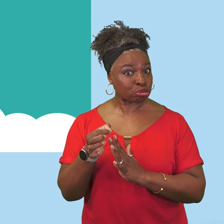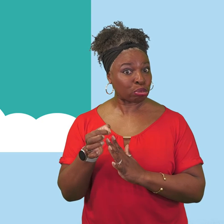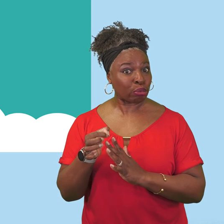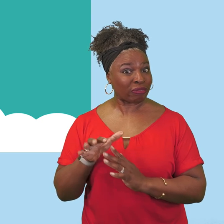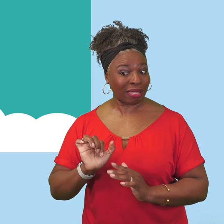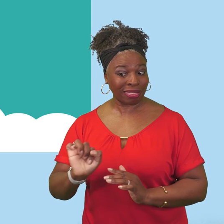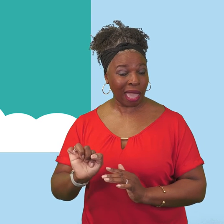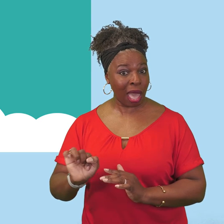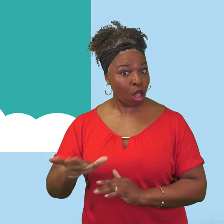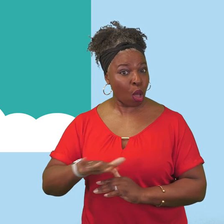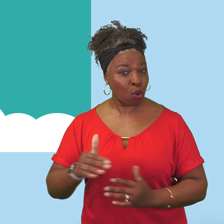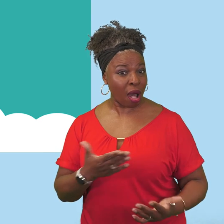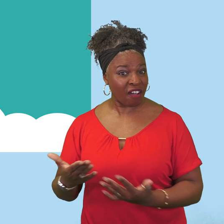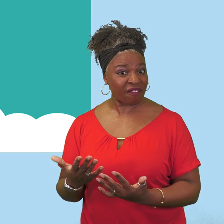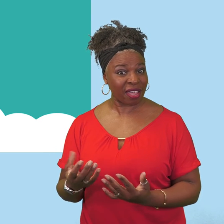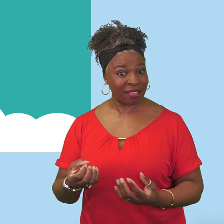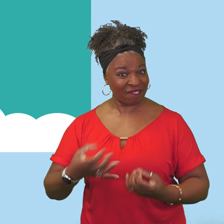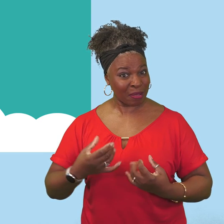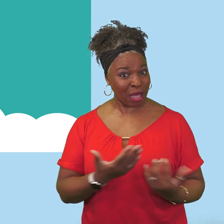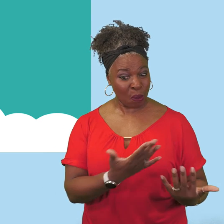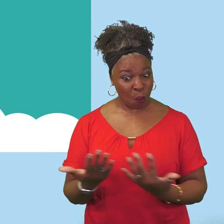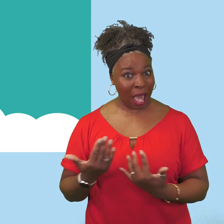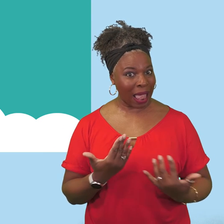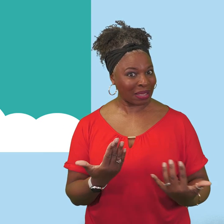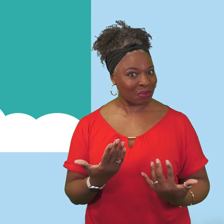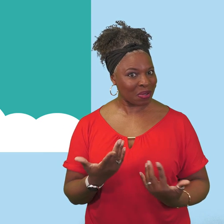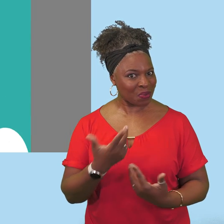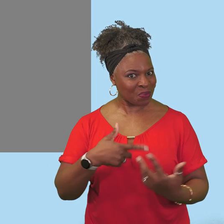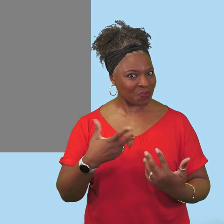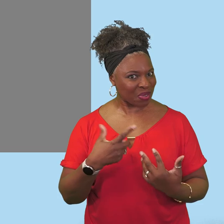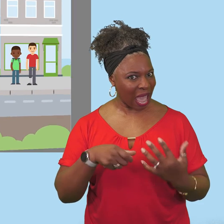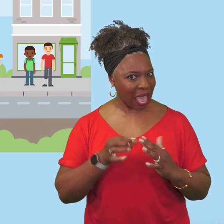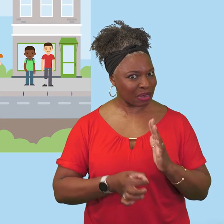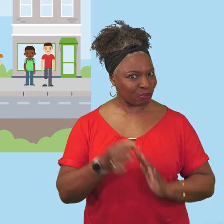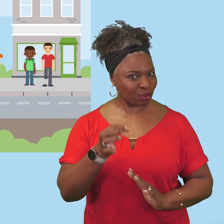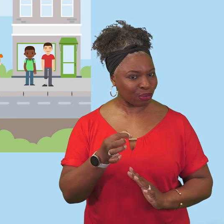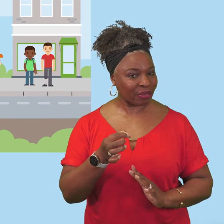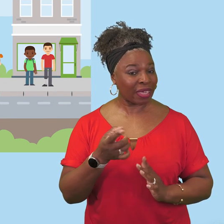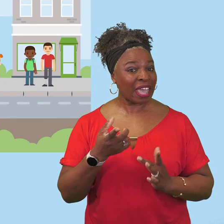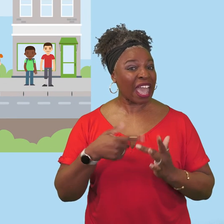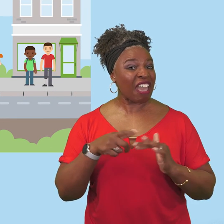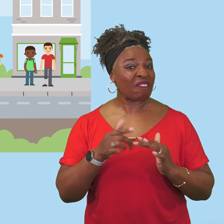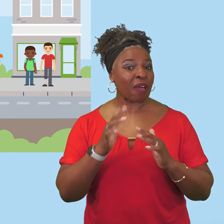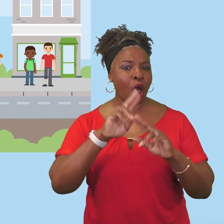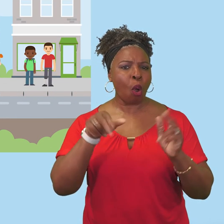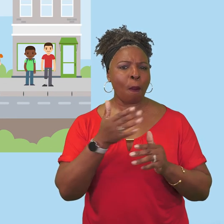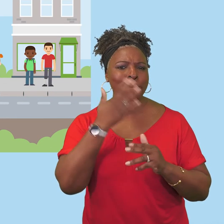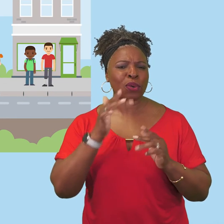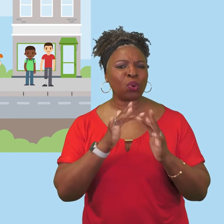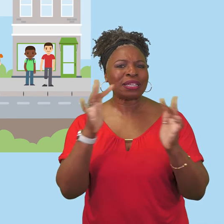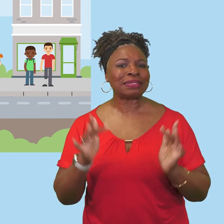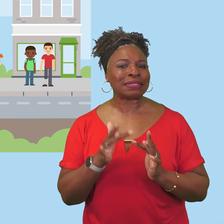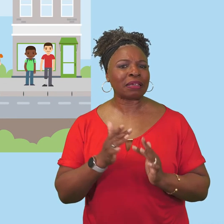local offer your feedback will always be welcomed on how it can be improved if you can't access the internet at home